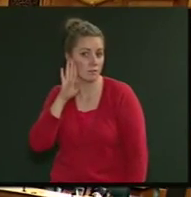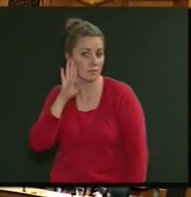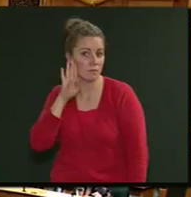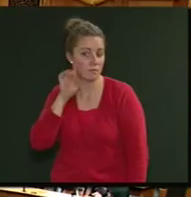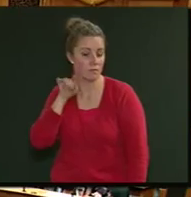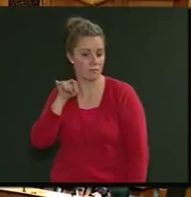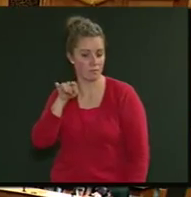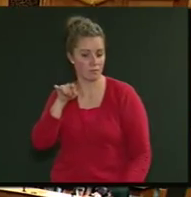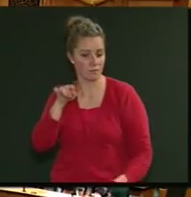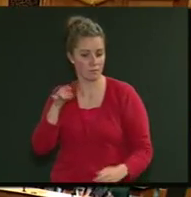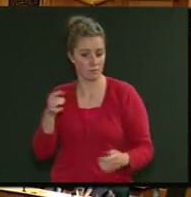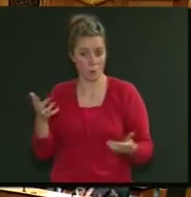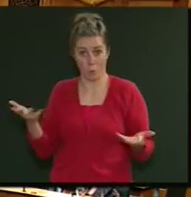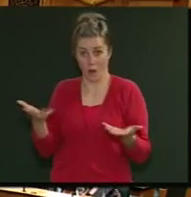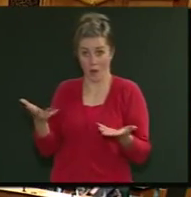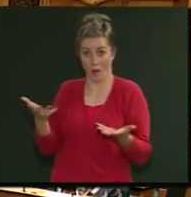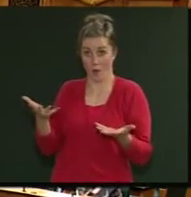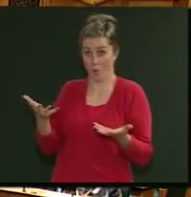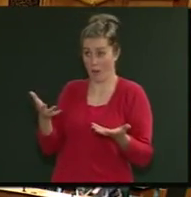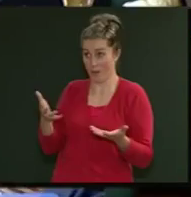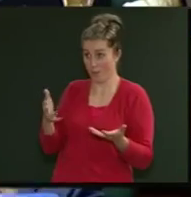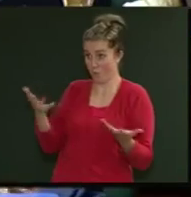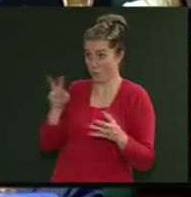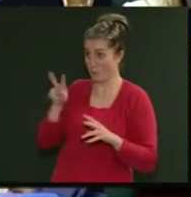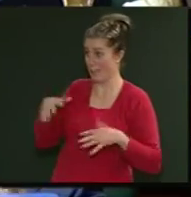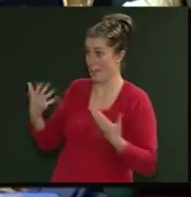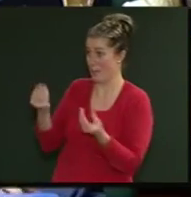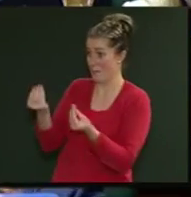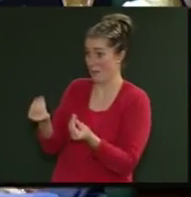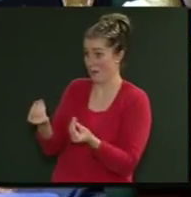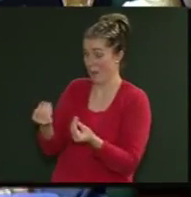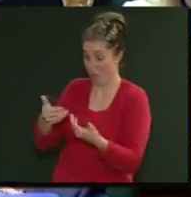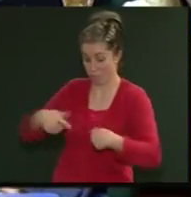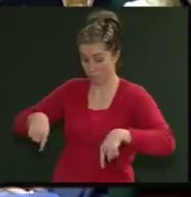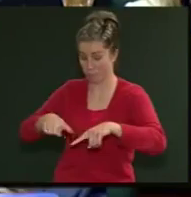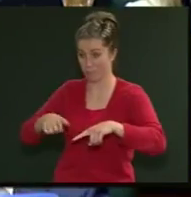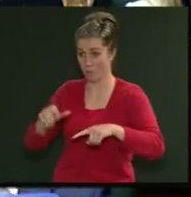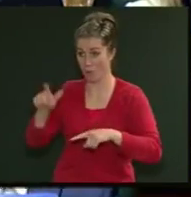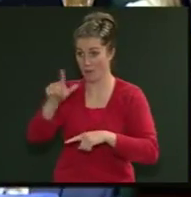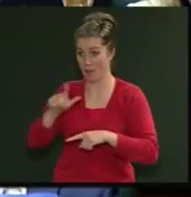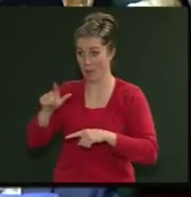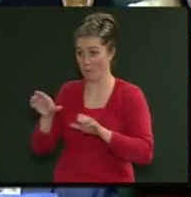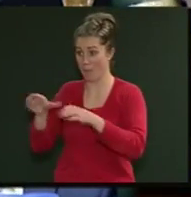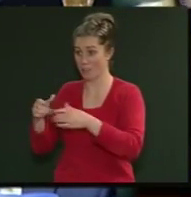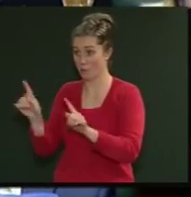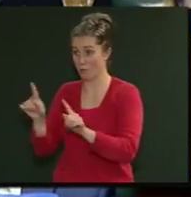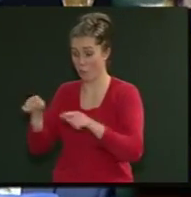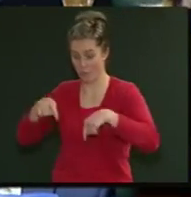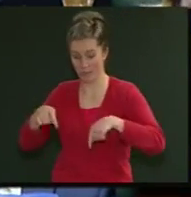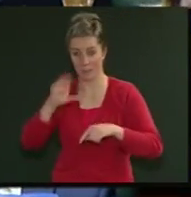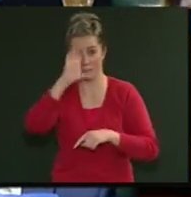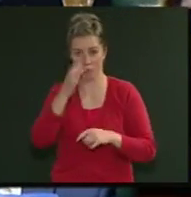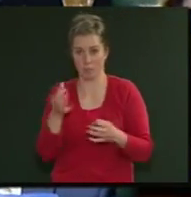Oh, yeah, where? I know, where? Where did you see any money around at all from the Labour Party for this country?